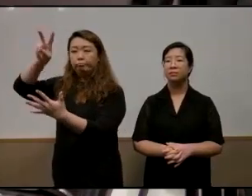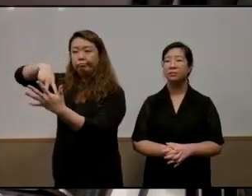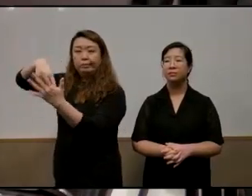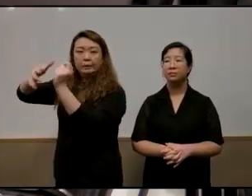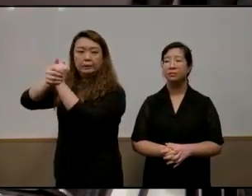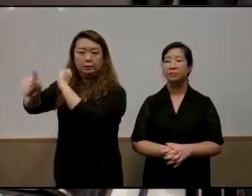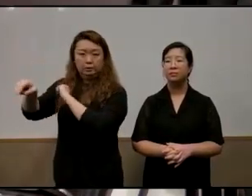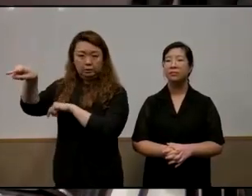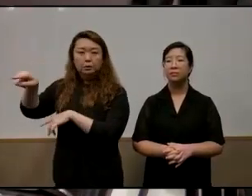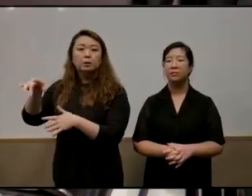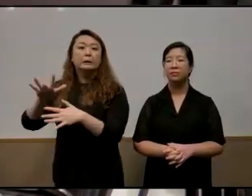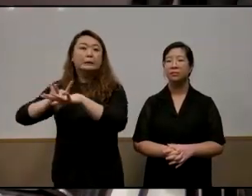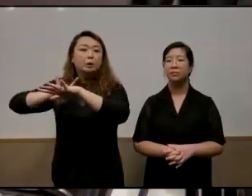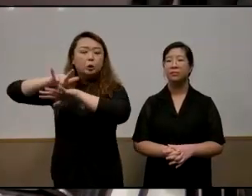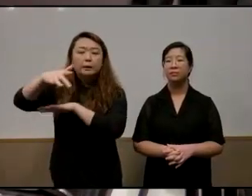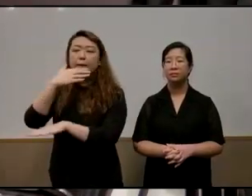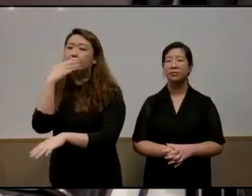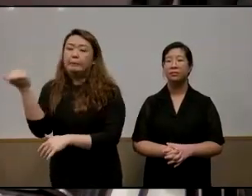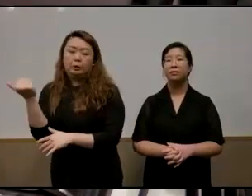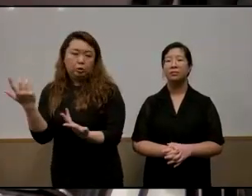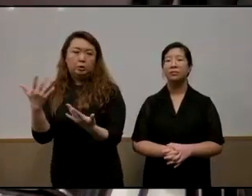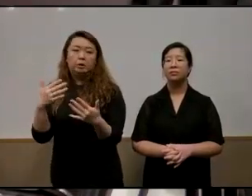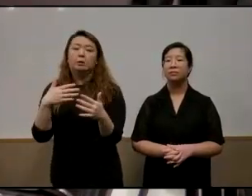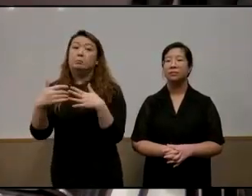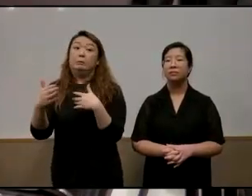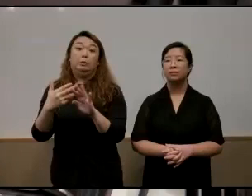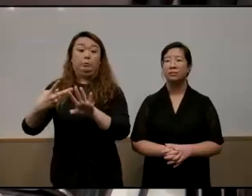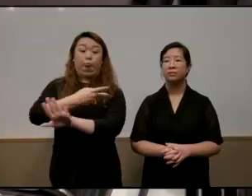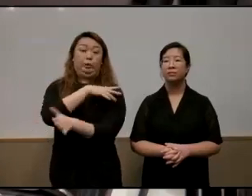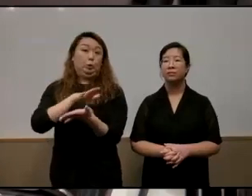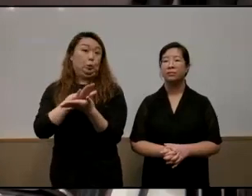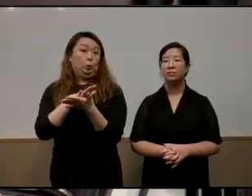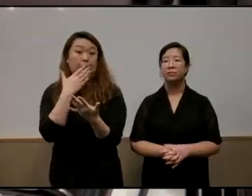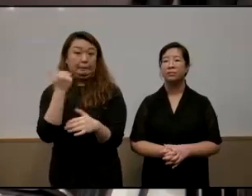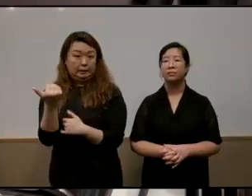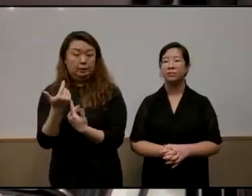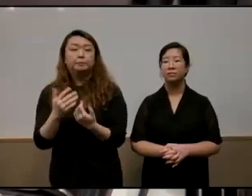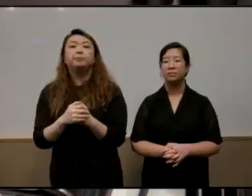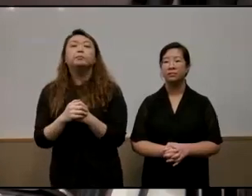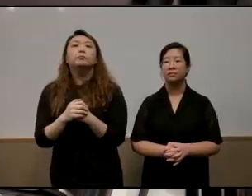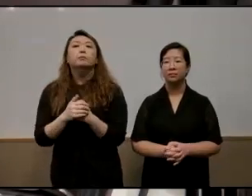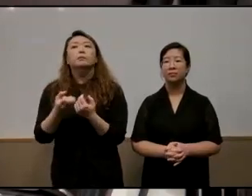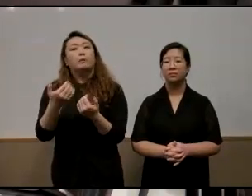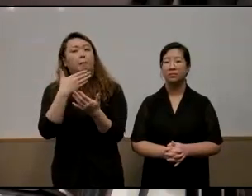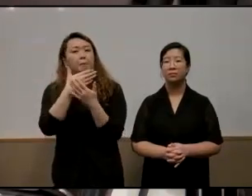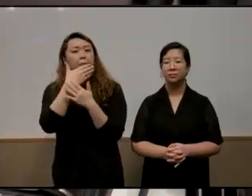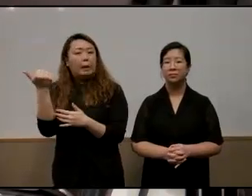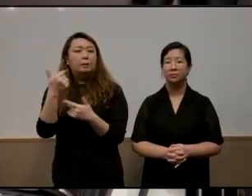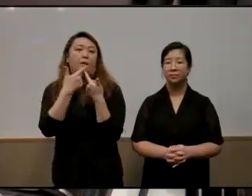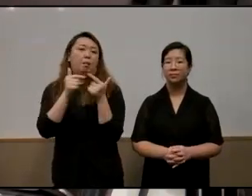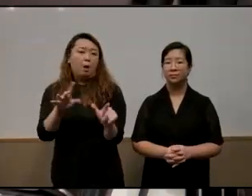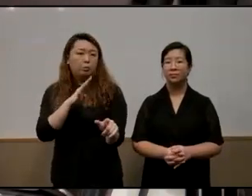the earlier the better even in terms of preschool right uh better uh language spoken